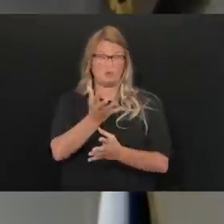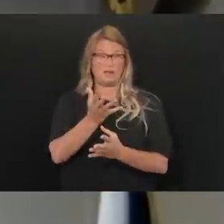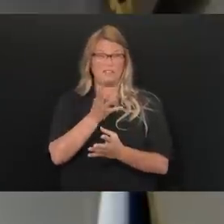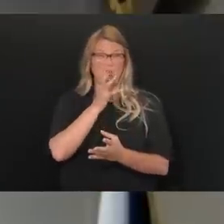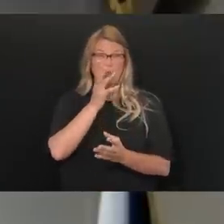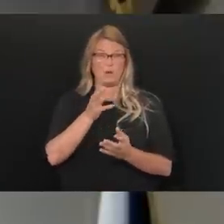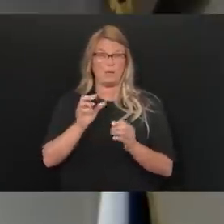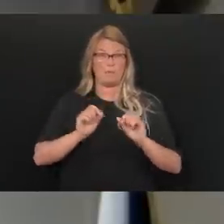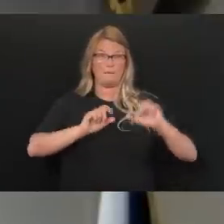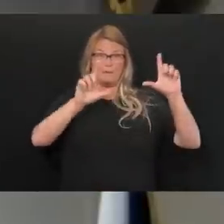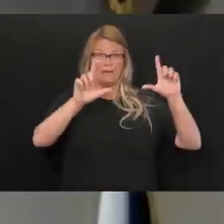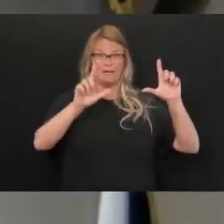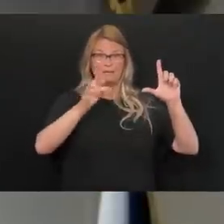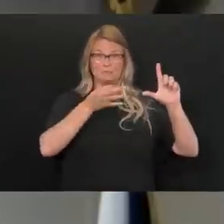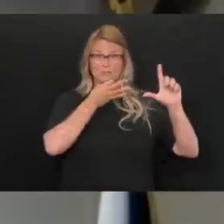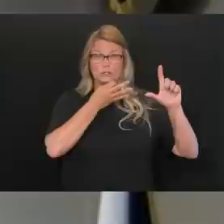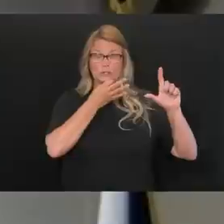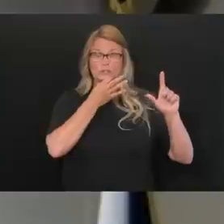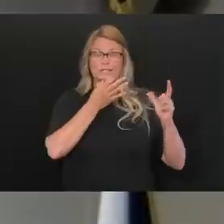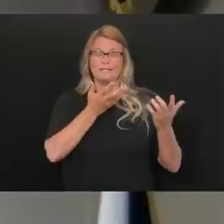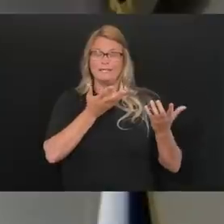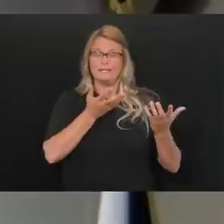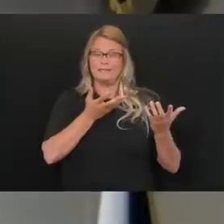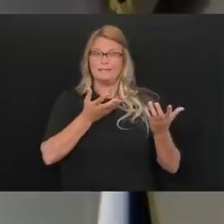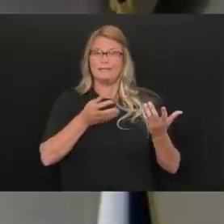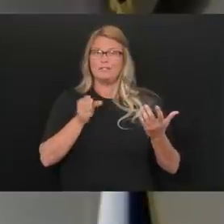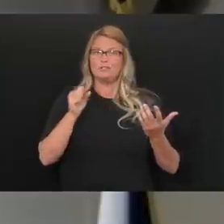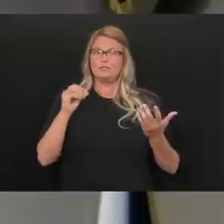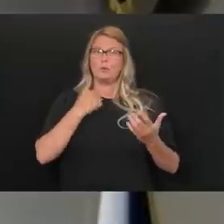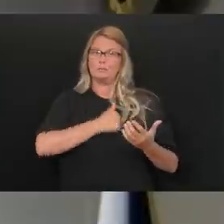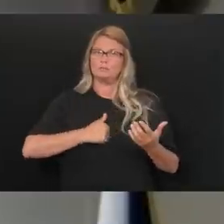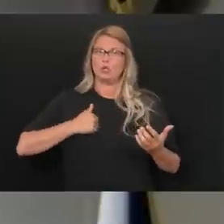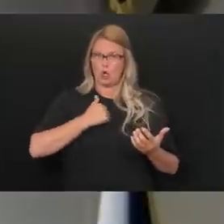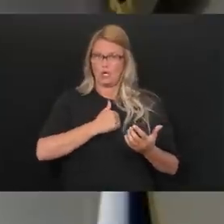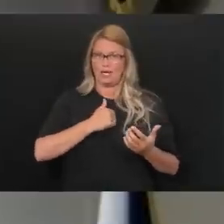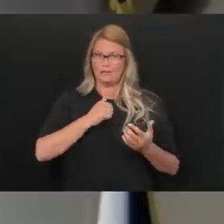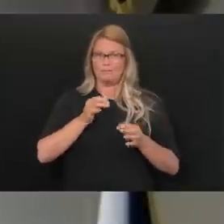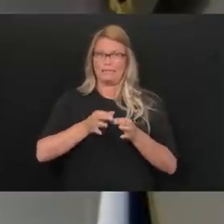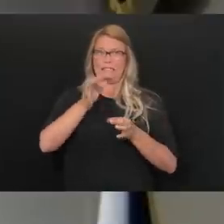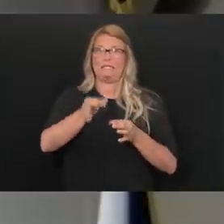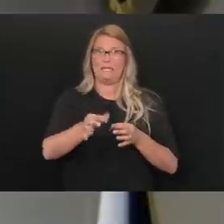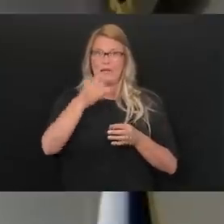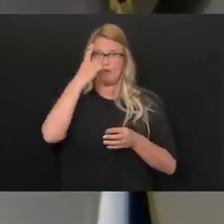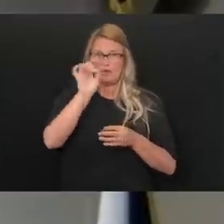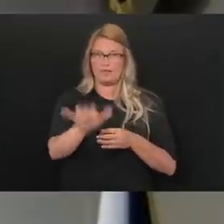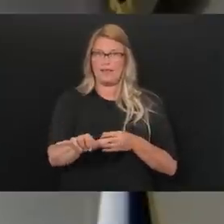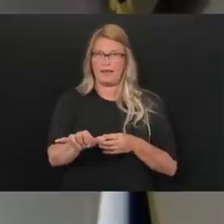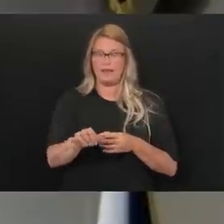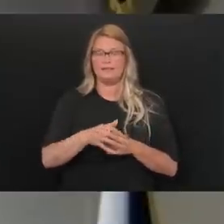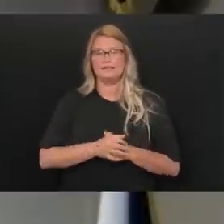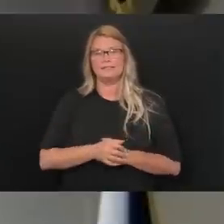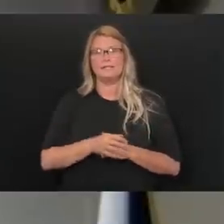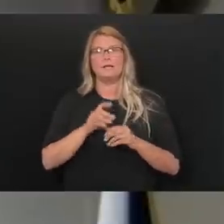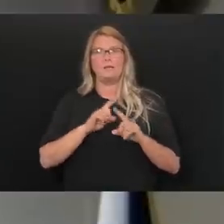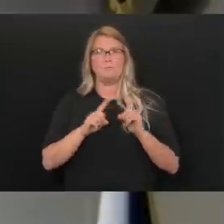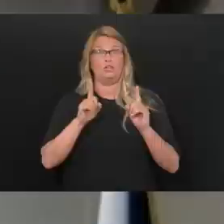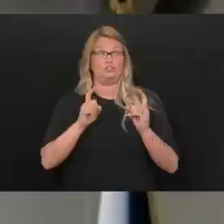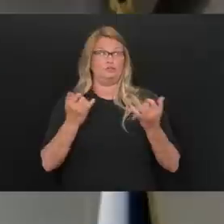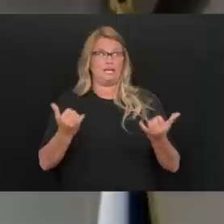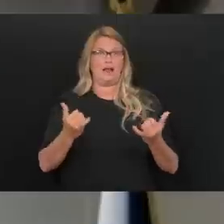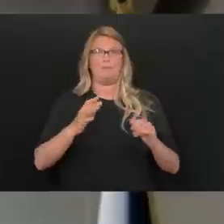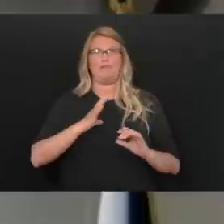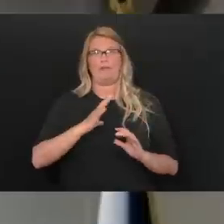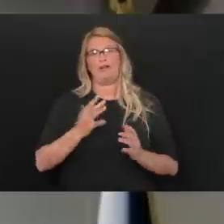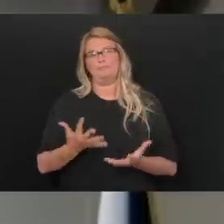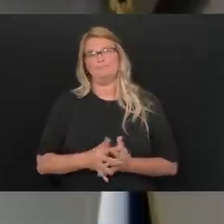we just now have the data to put that together. Uh, so we apologize for the delay on that, but the, the dashboard is now up-to-date. Thank you.